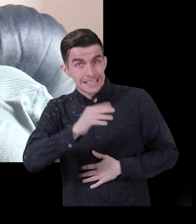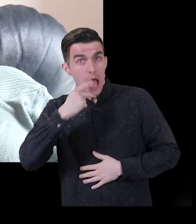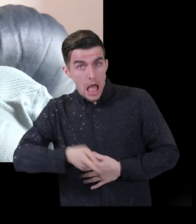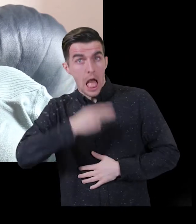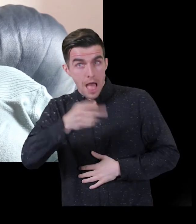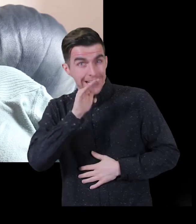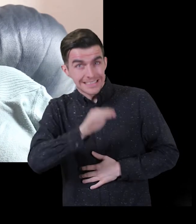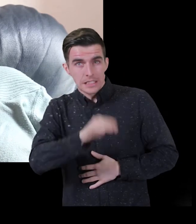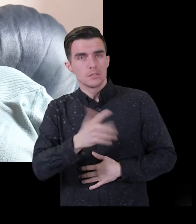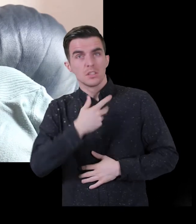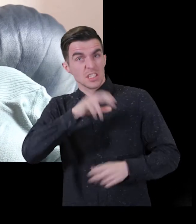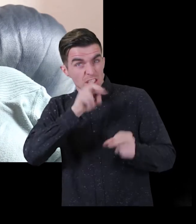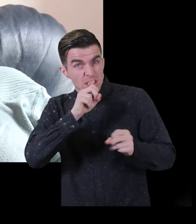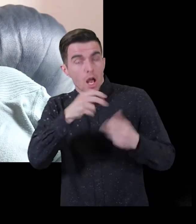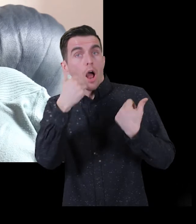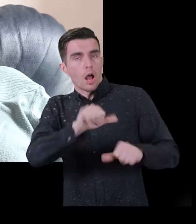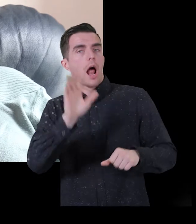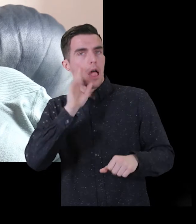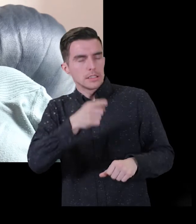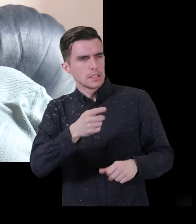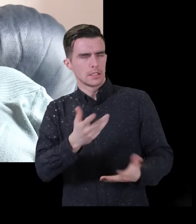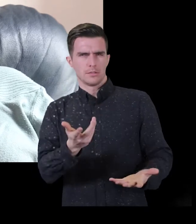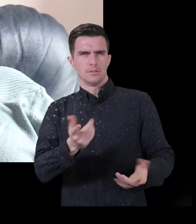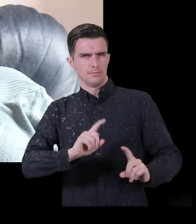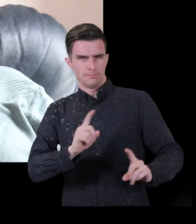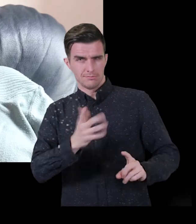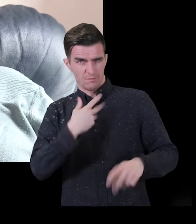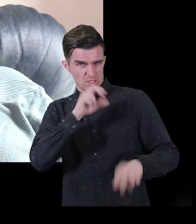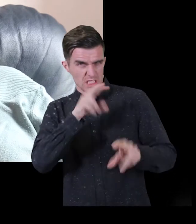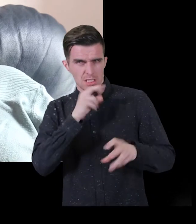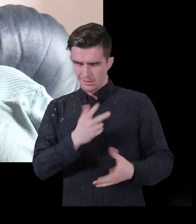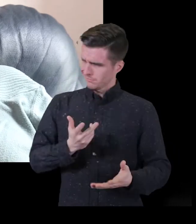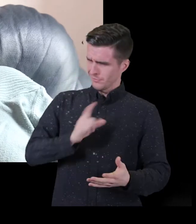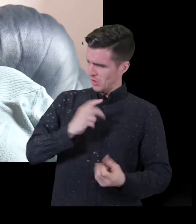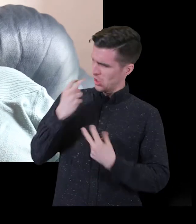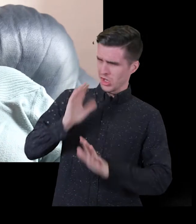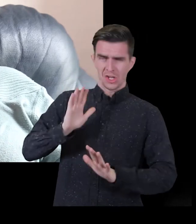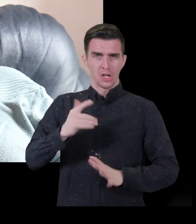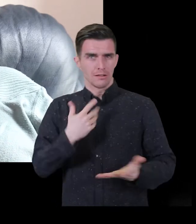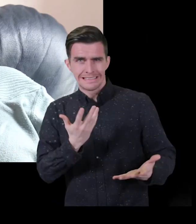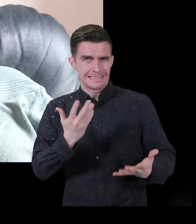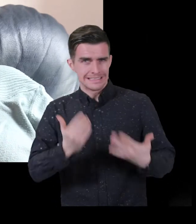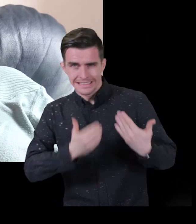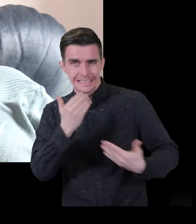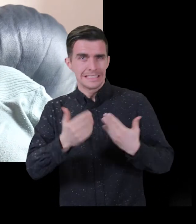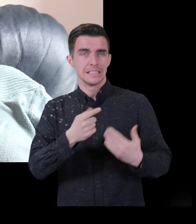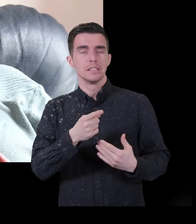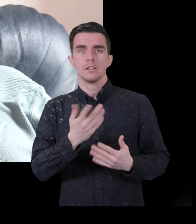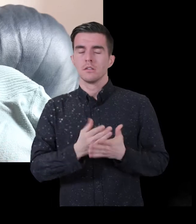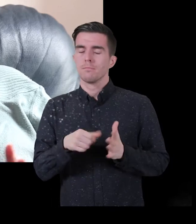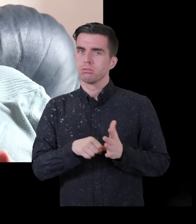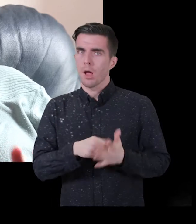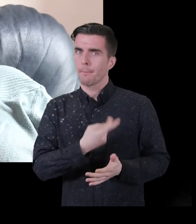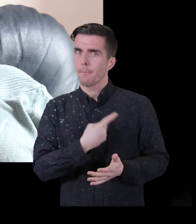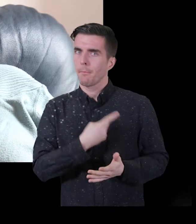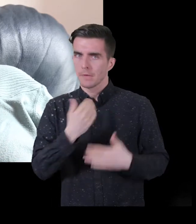When you said something to him, you had to repeat it about six times. And it gets to the point where you're nearly accused of shouting